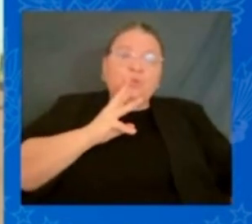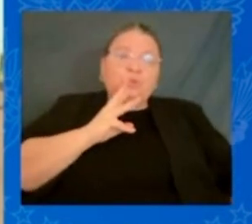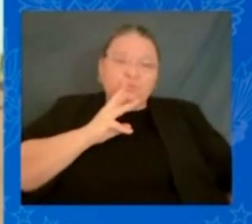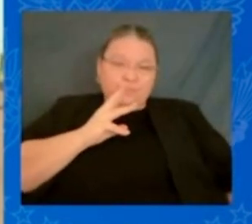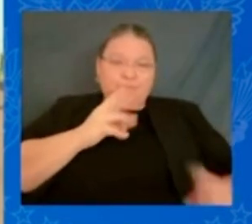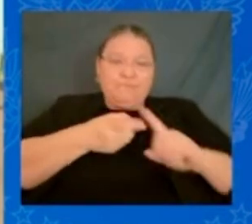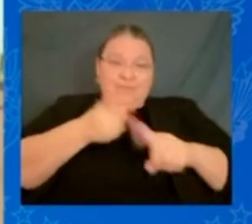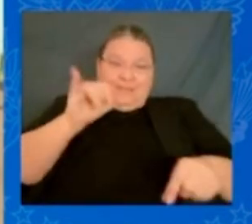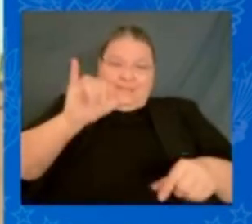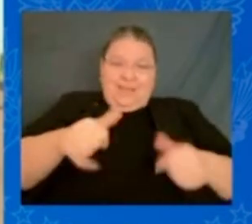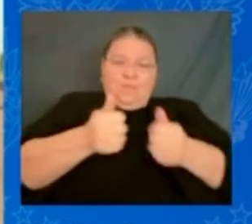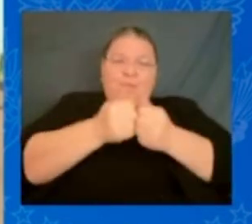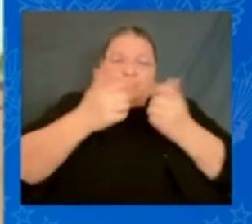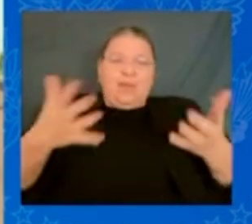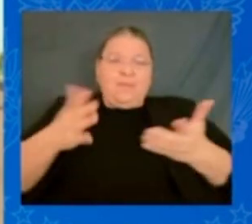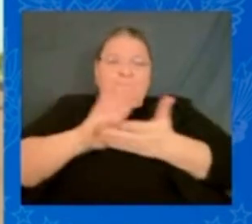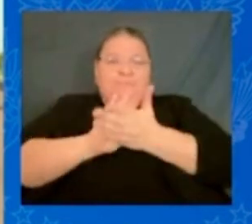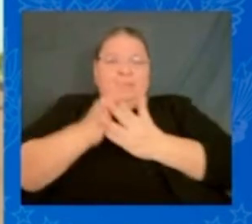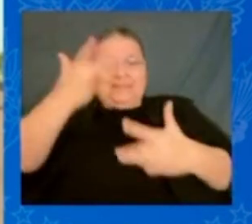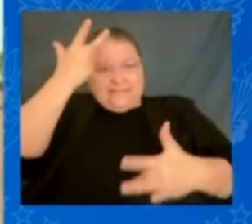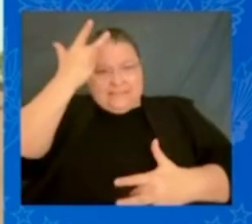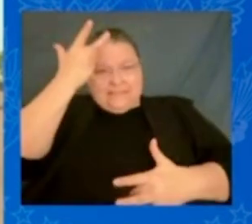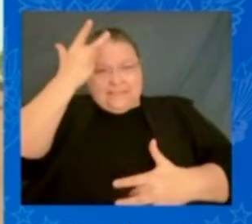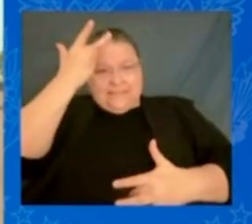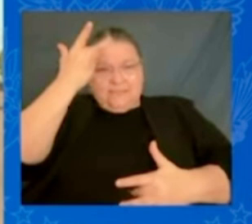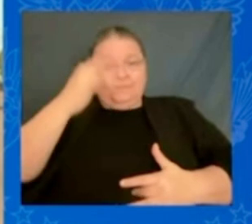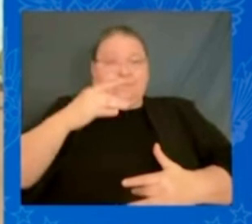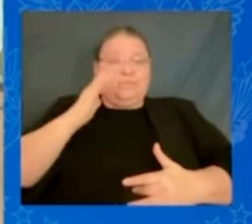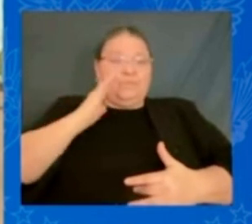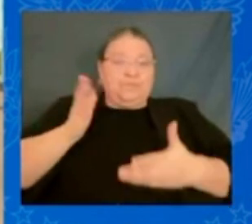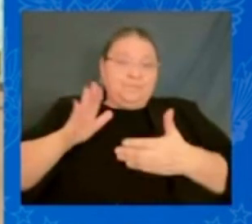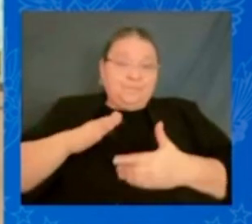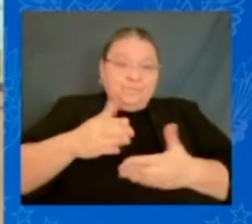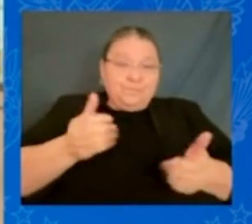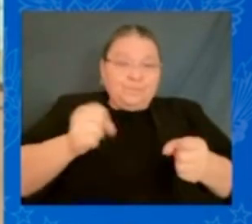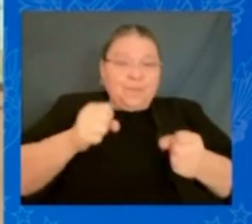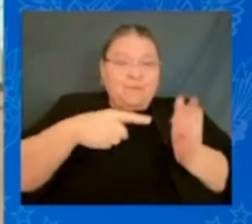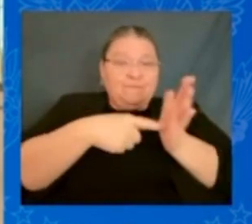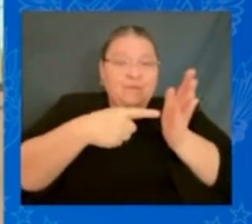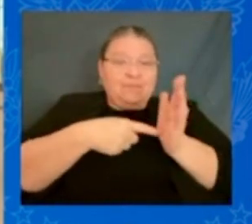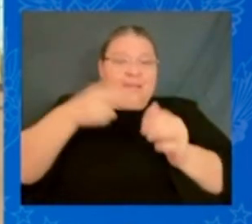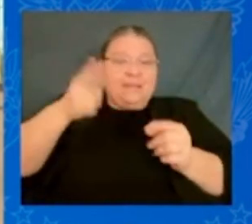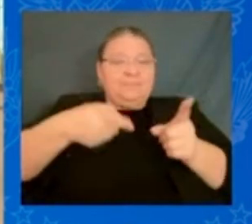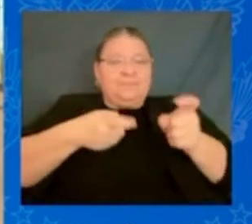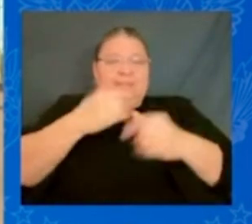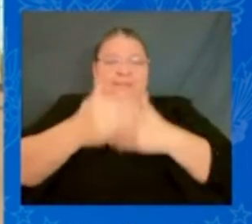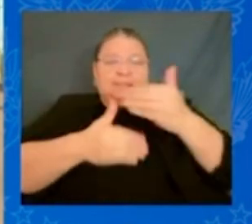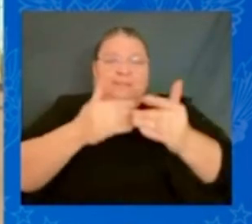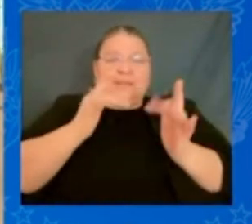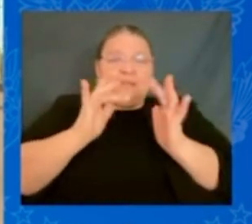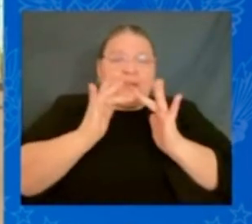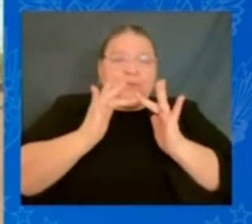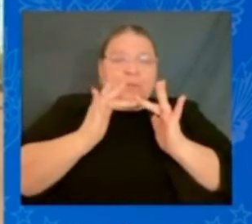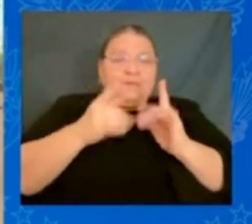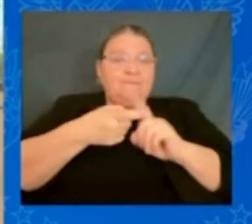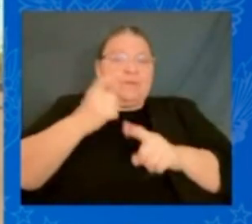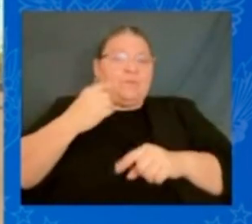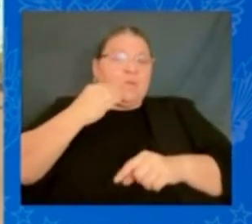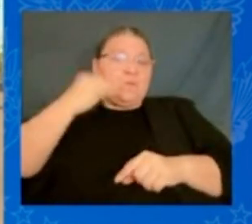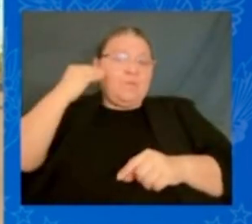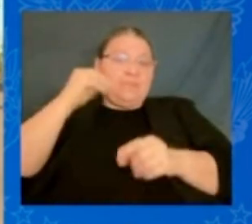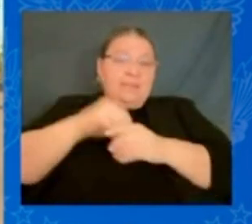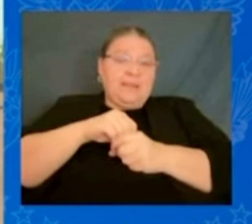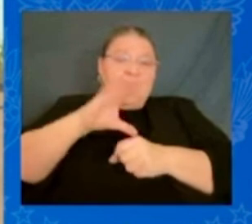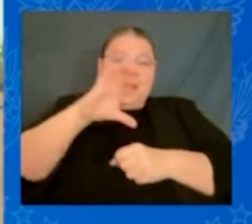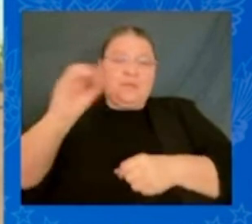And it's going to deliver affordable high-speed internet to every single home in this county and this city. And no